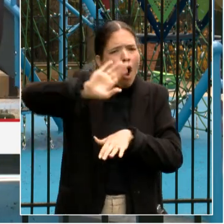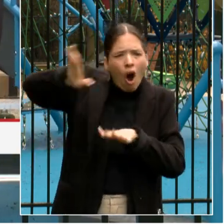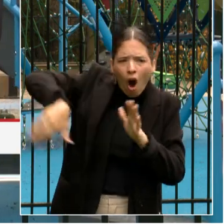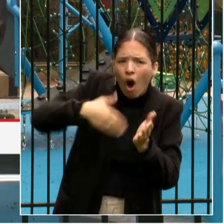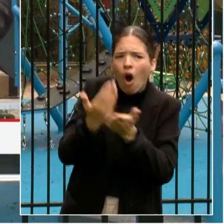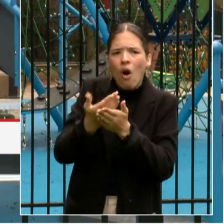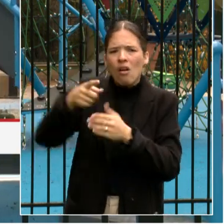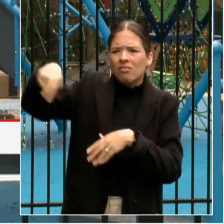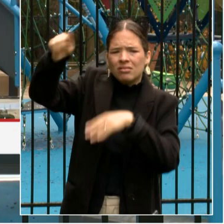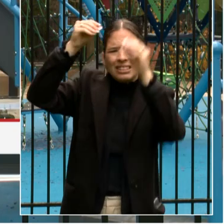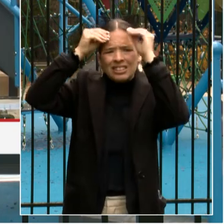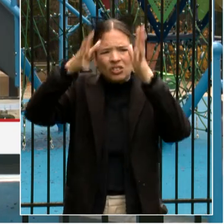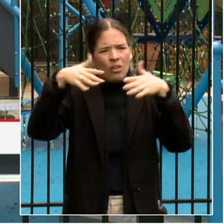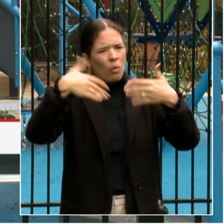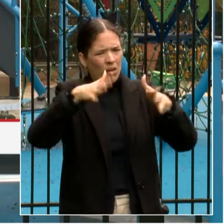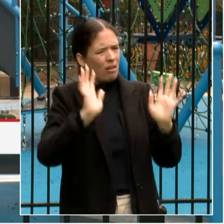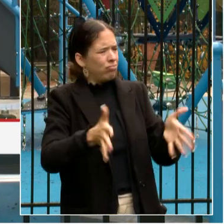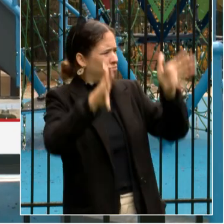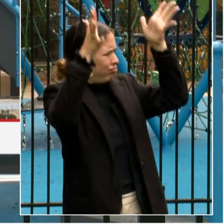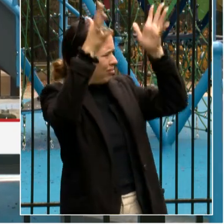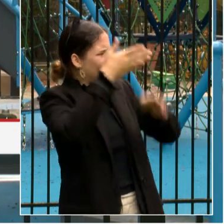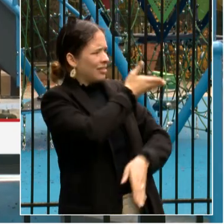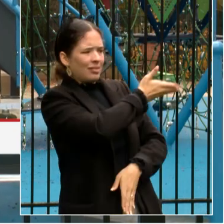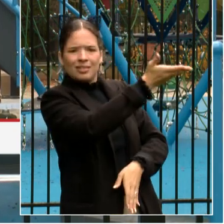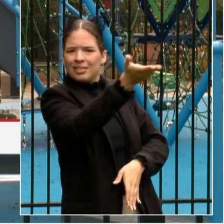give your teachers a big round of applause.